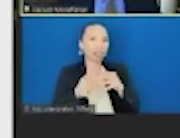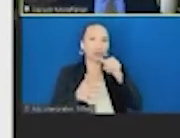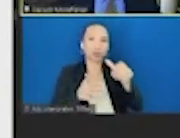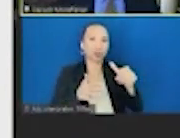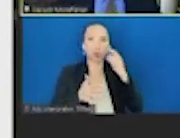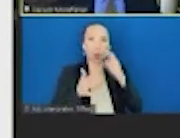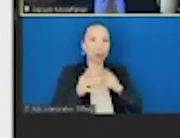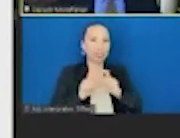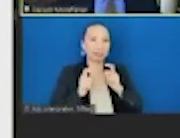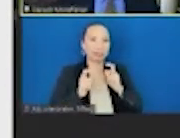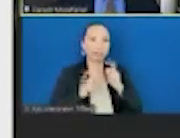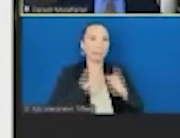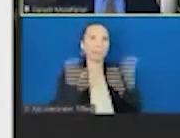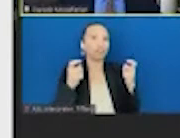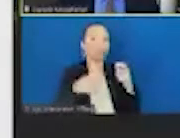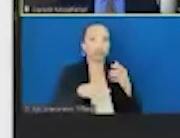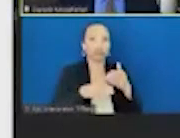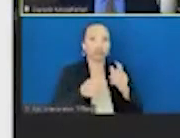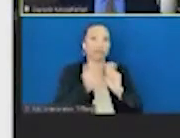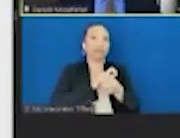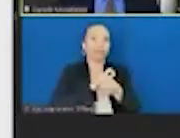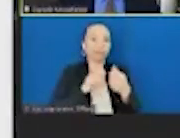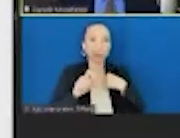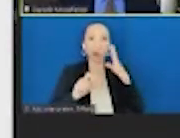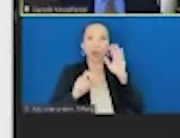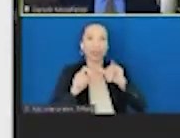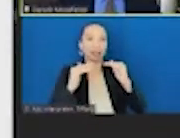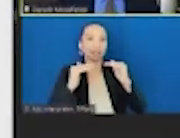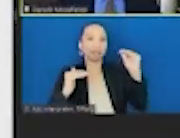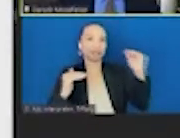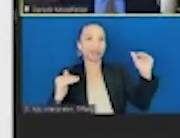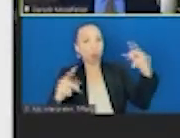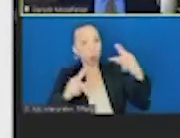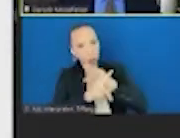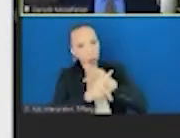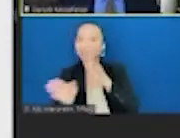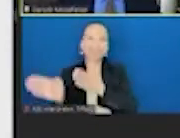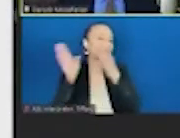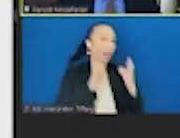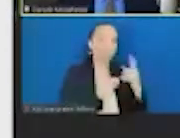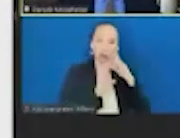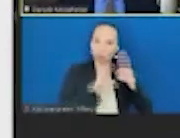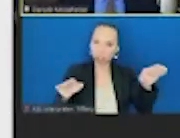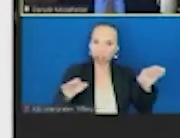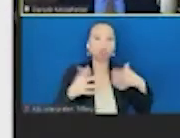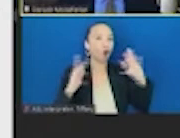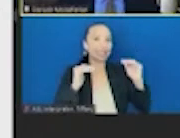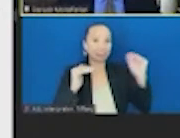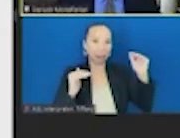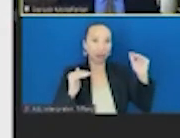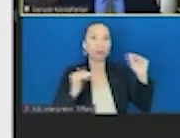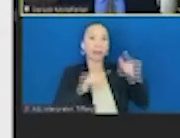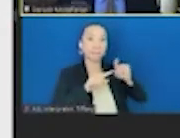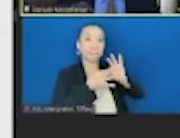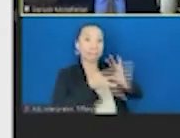and the disparities are getting worse. And you see the exact same pattern in children. There were disparities to start and the disparities are getting worse by income over the last